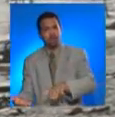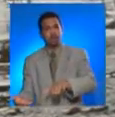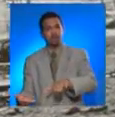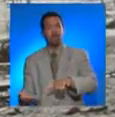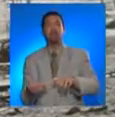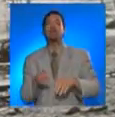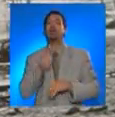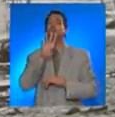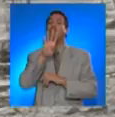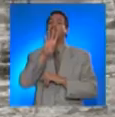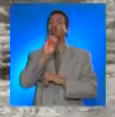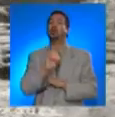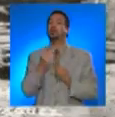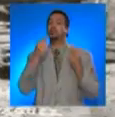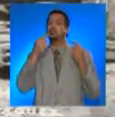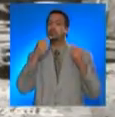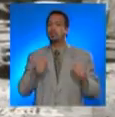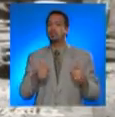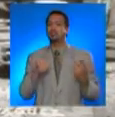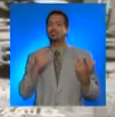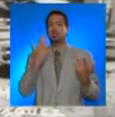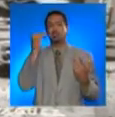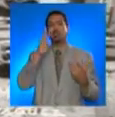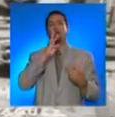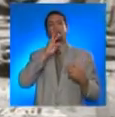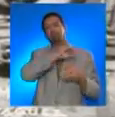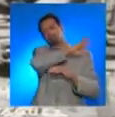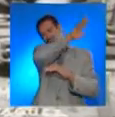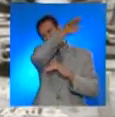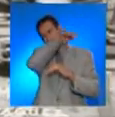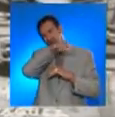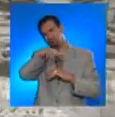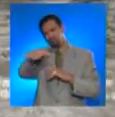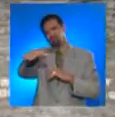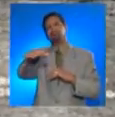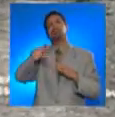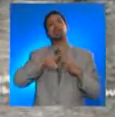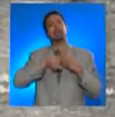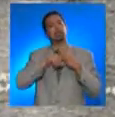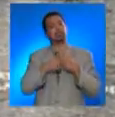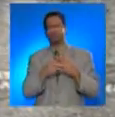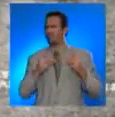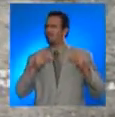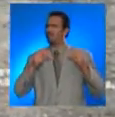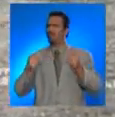as a direct consequence of the tsunami that arrived at the island immediately after the earthquake.